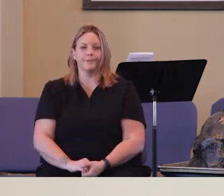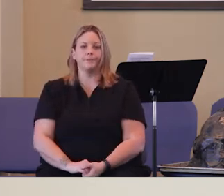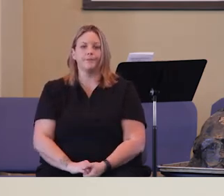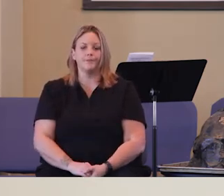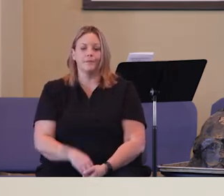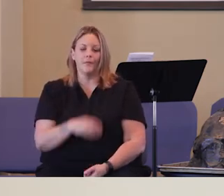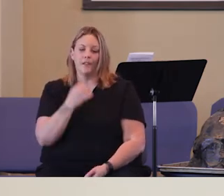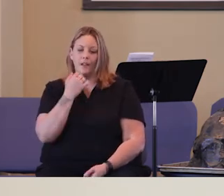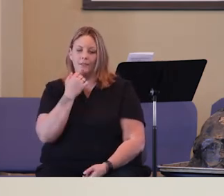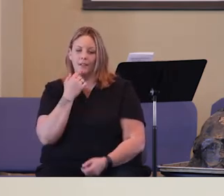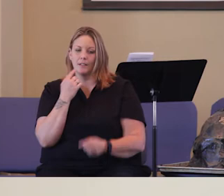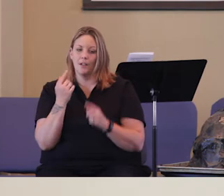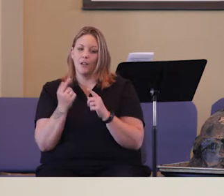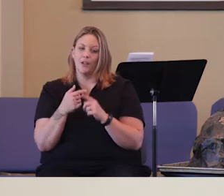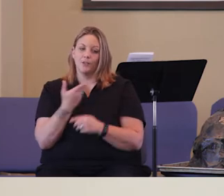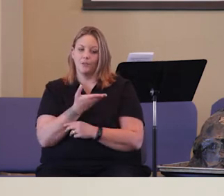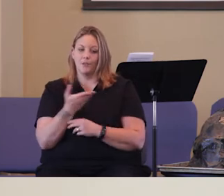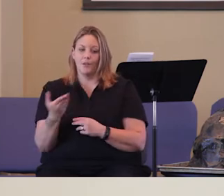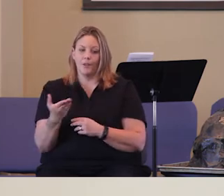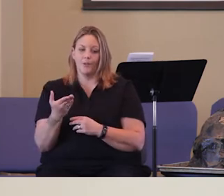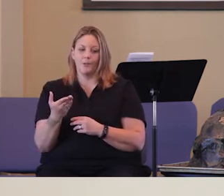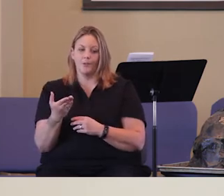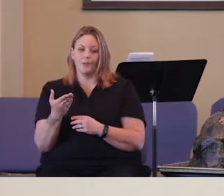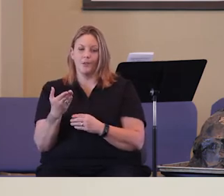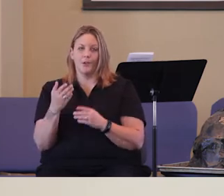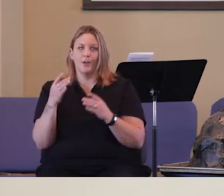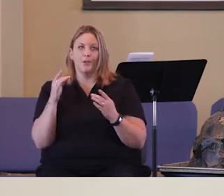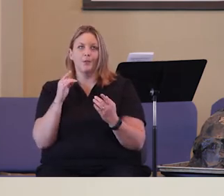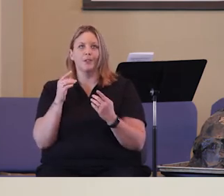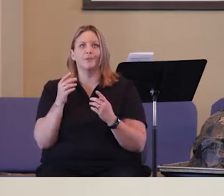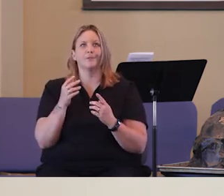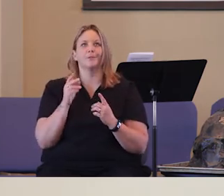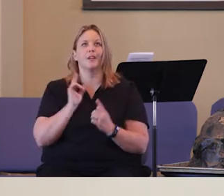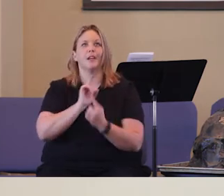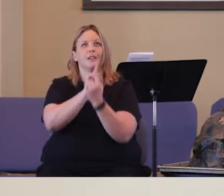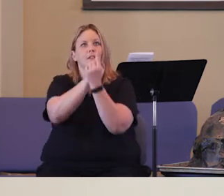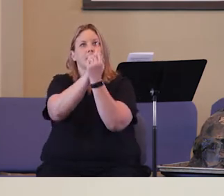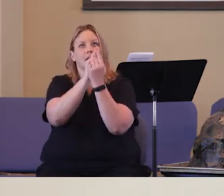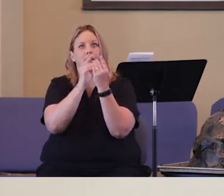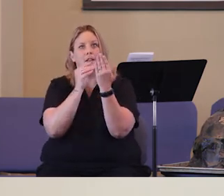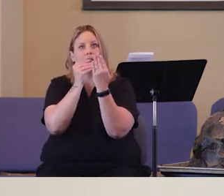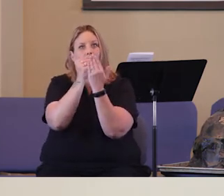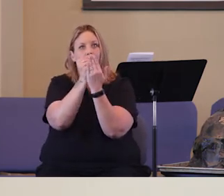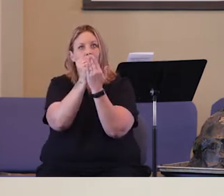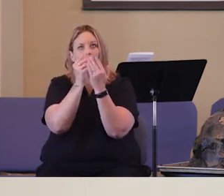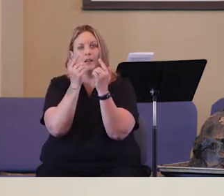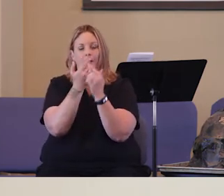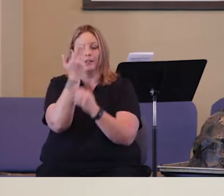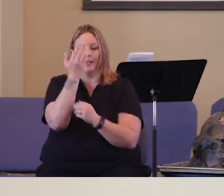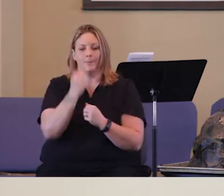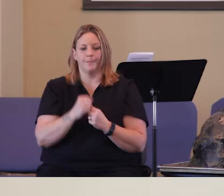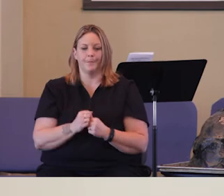from him. And it says, To those who came near to me,